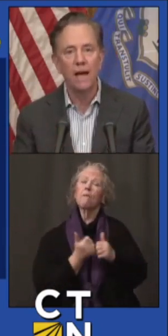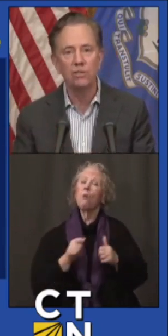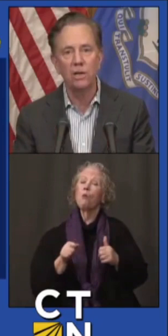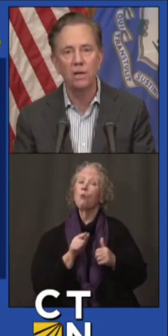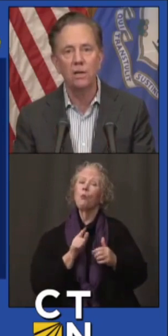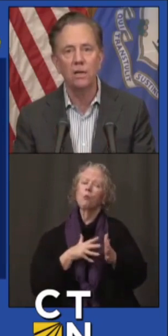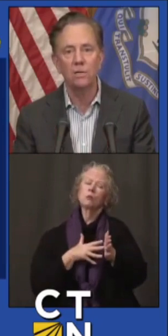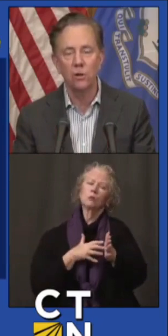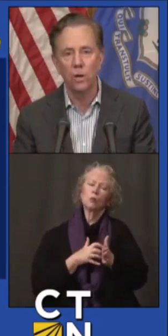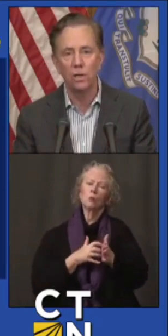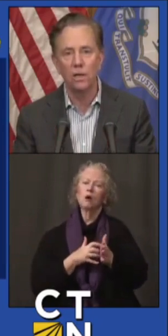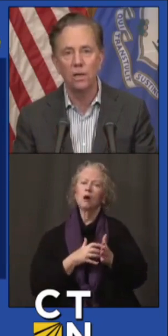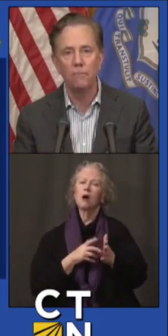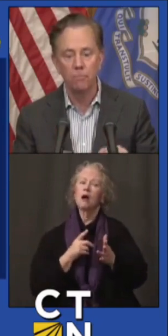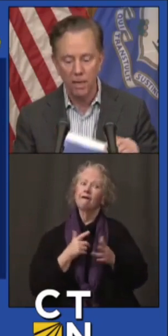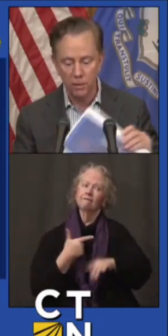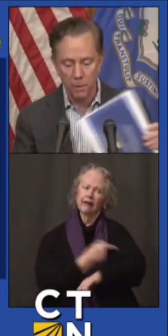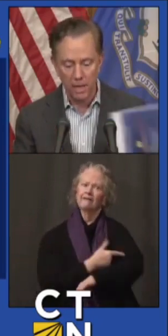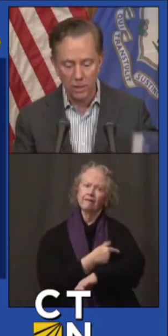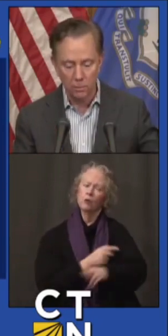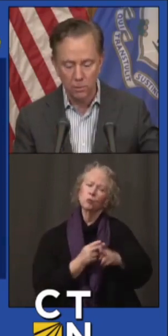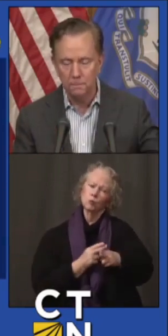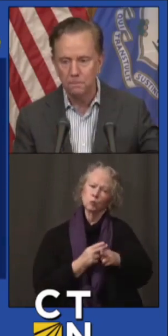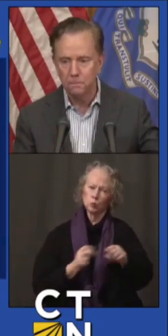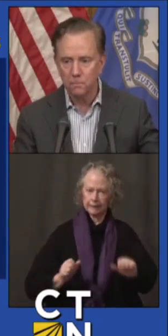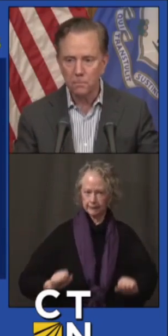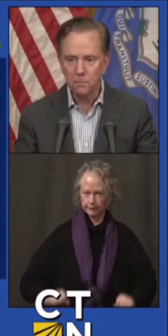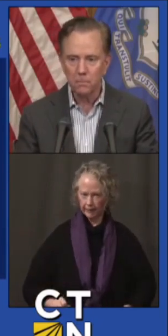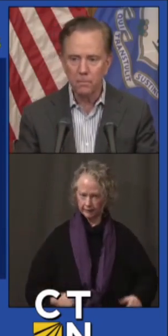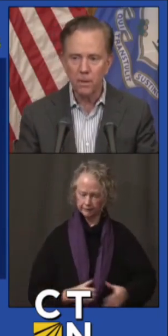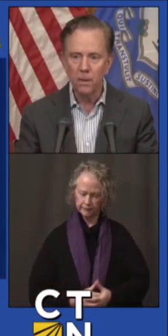vaccinated as quickly as possible.